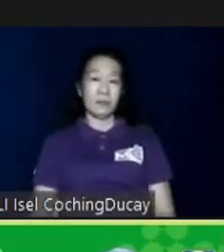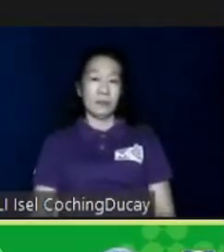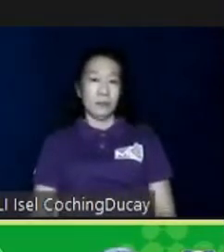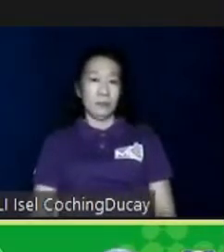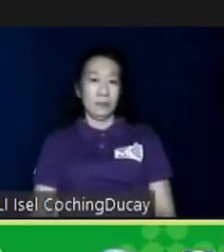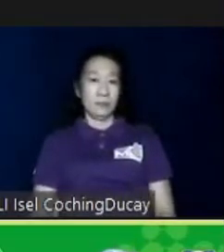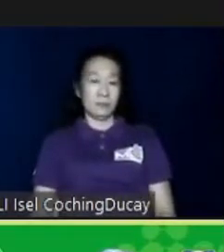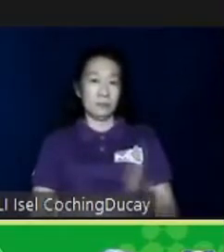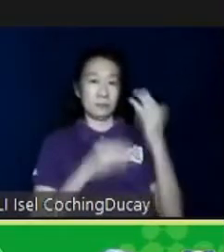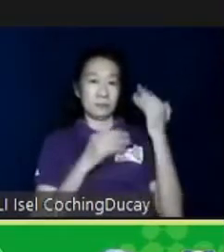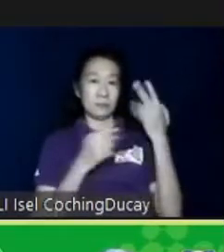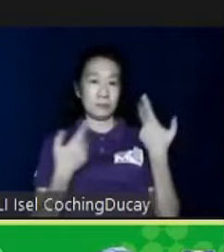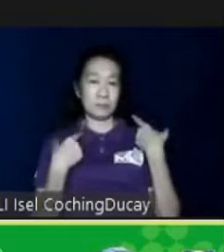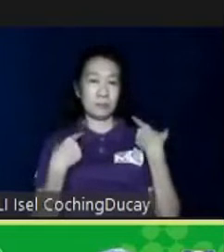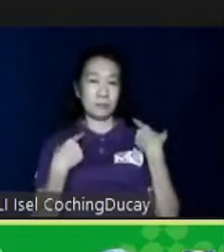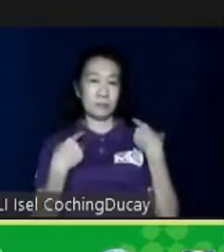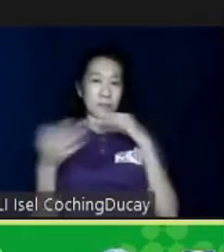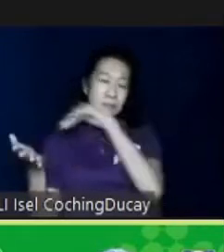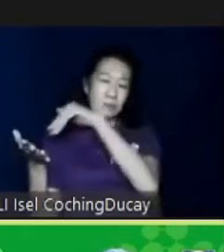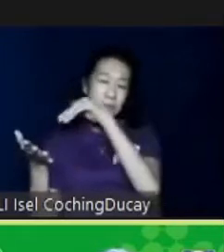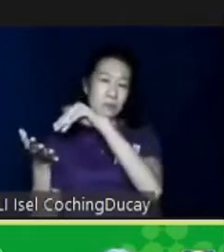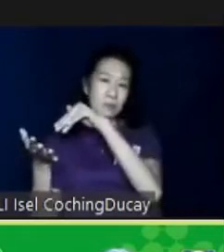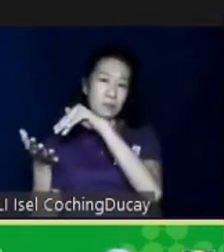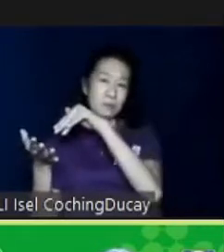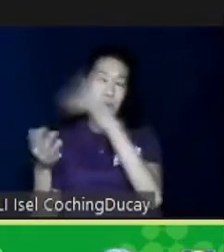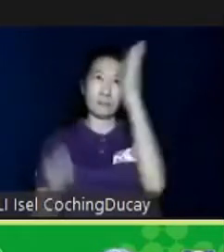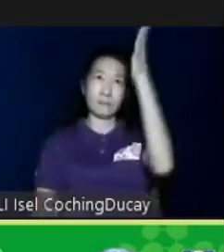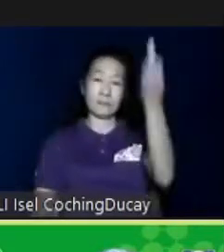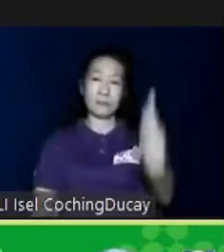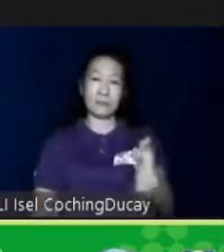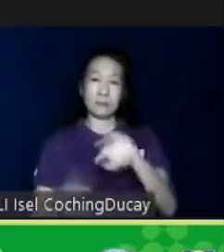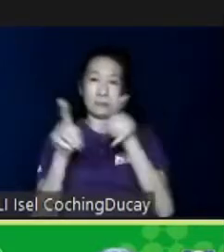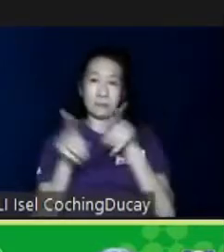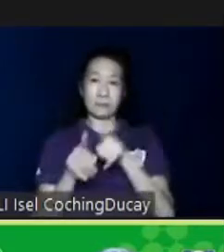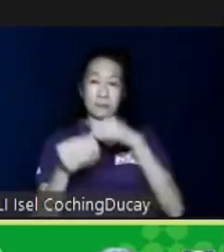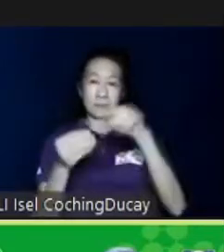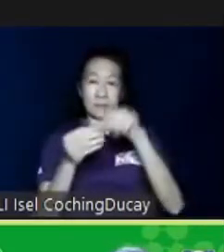We hope to have some sort of study in the future also on this.